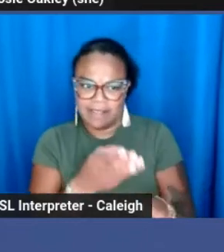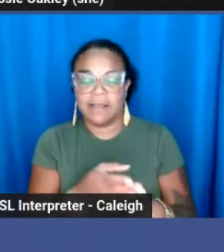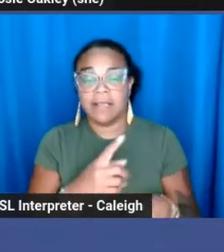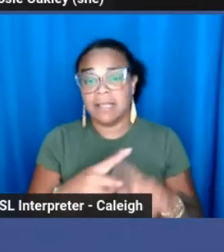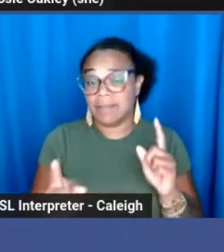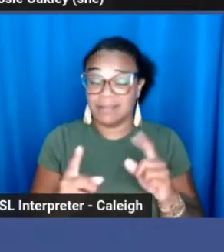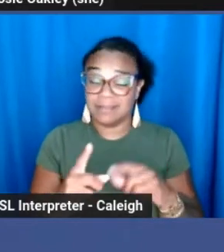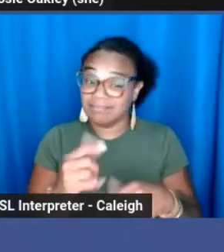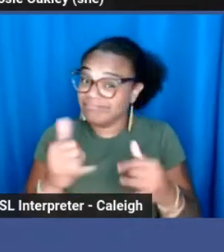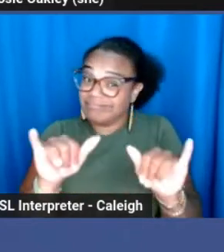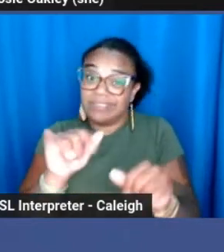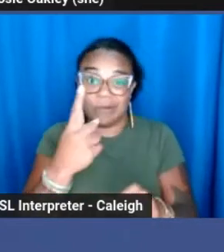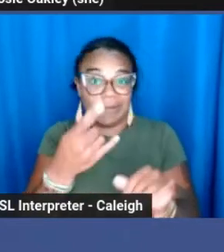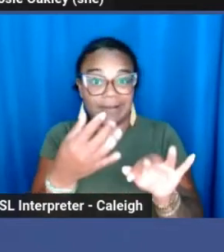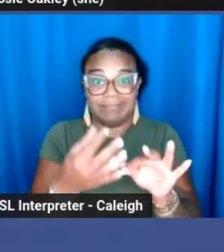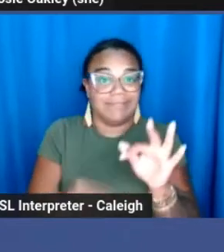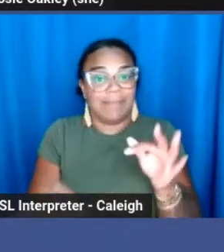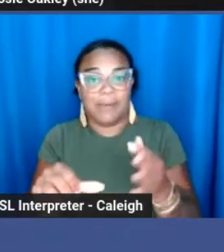one page bill.